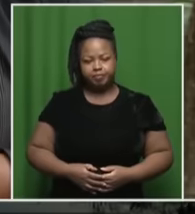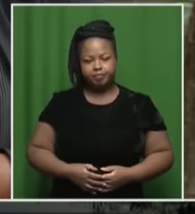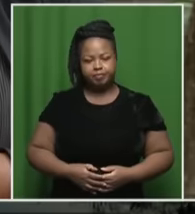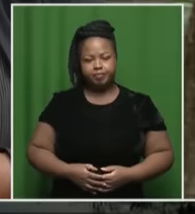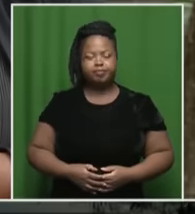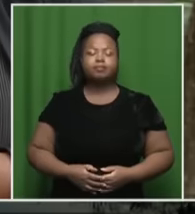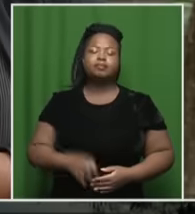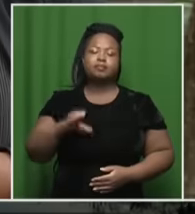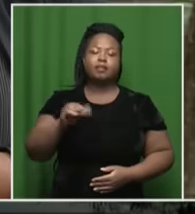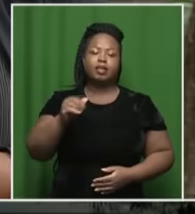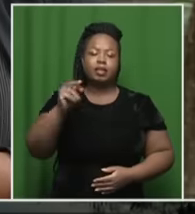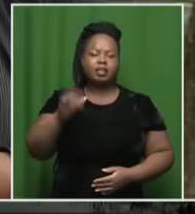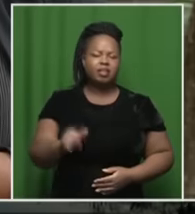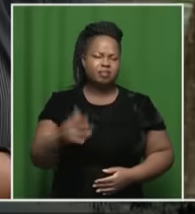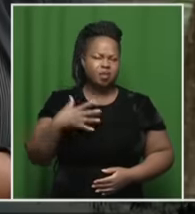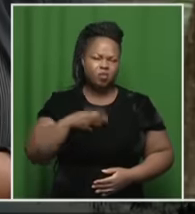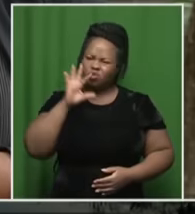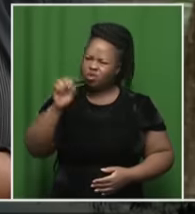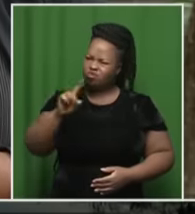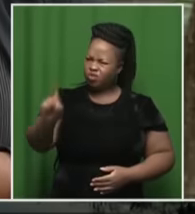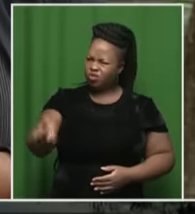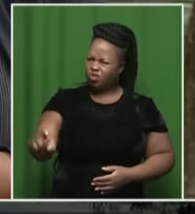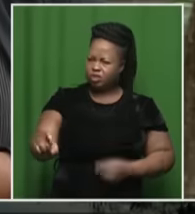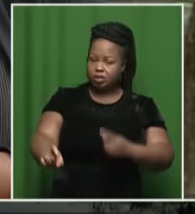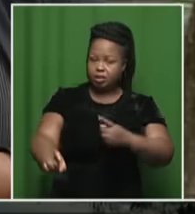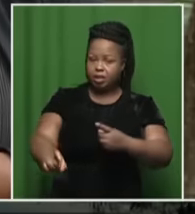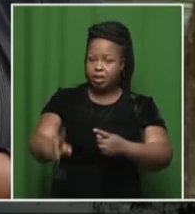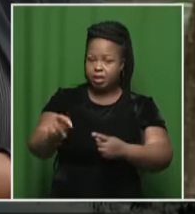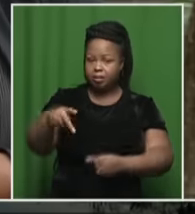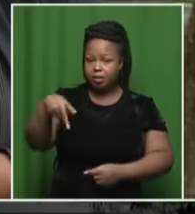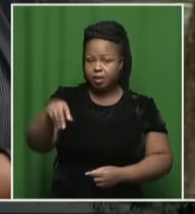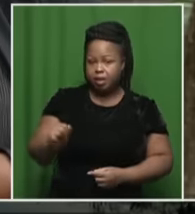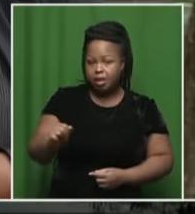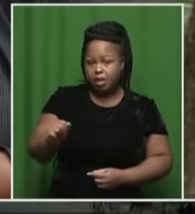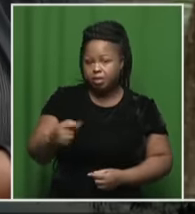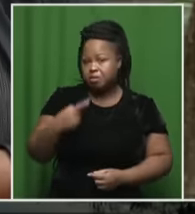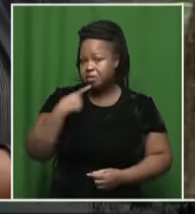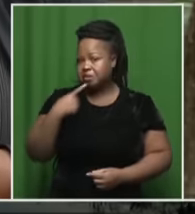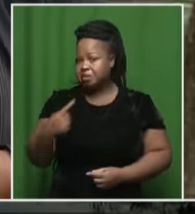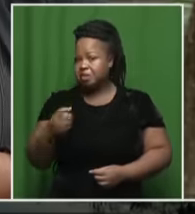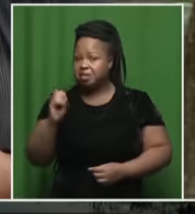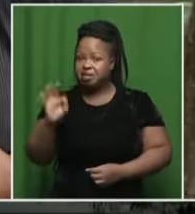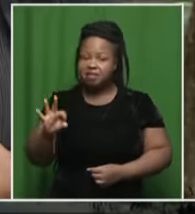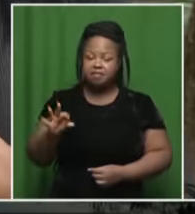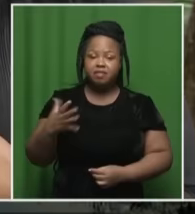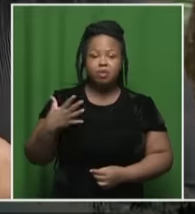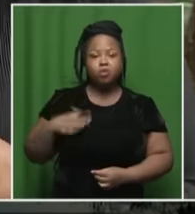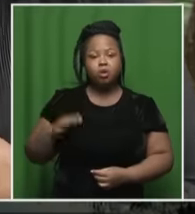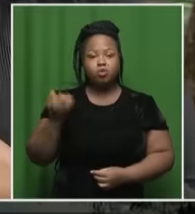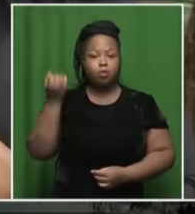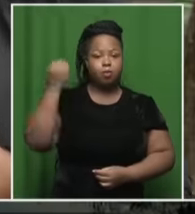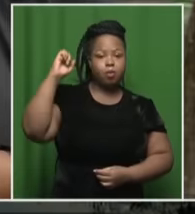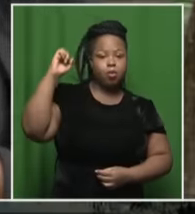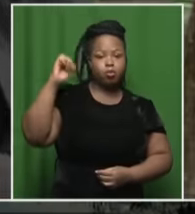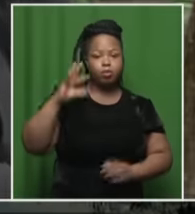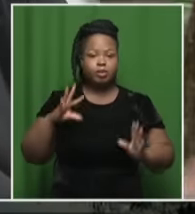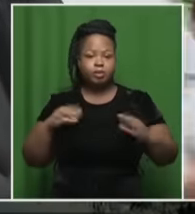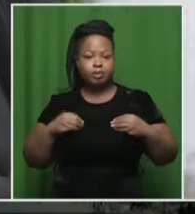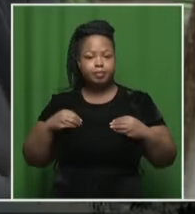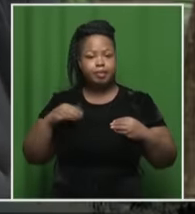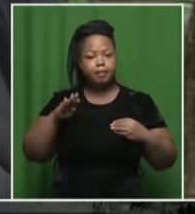Well, Kenny, thanks. But just a quick one. Has the NPA indicated whether they intend to oppose bail or not?